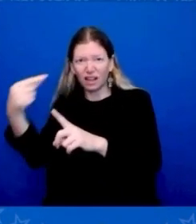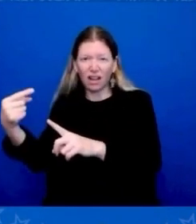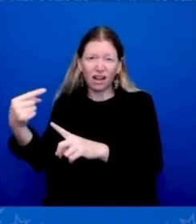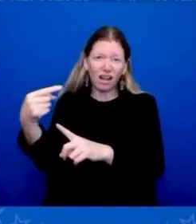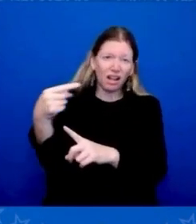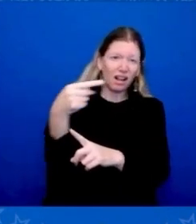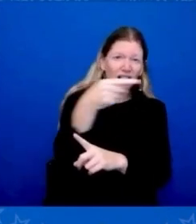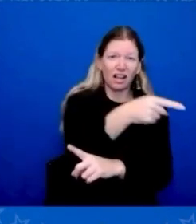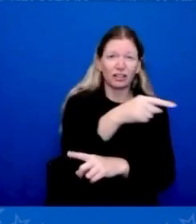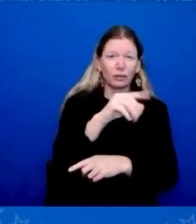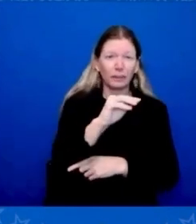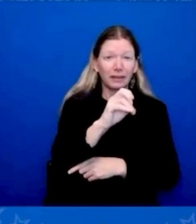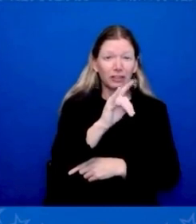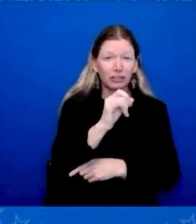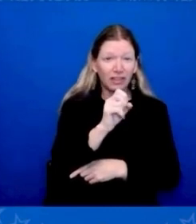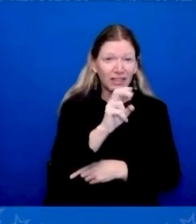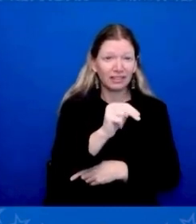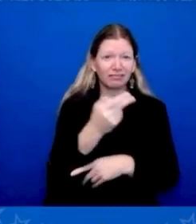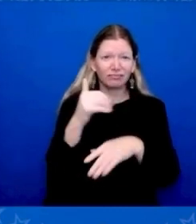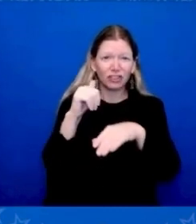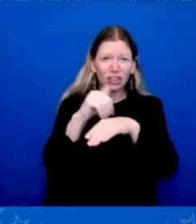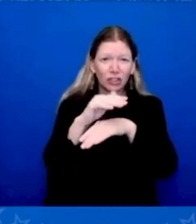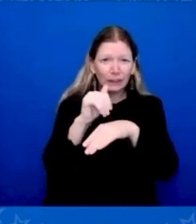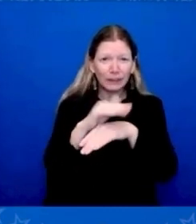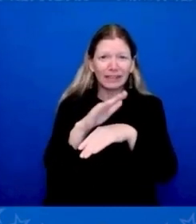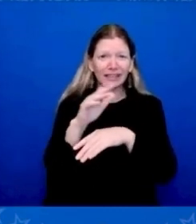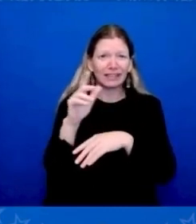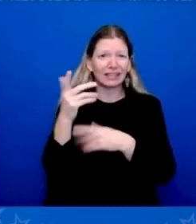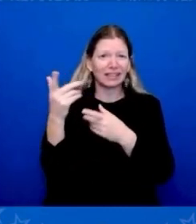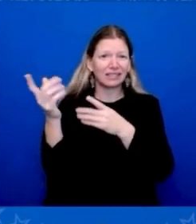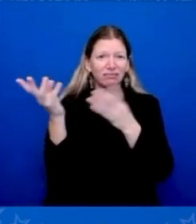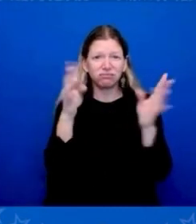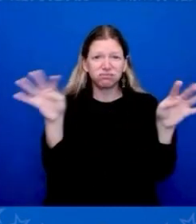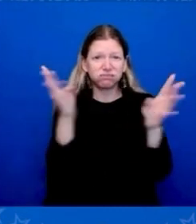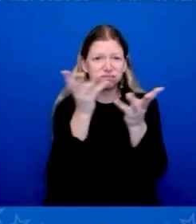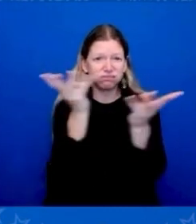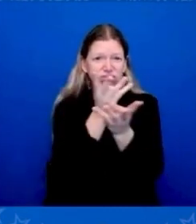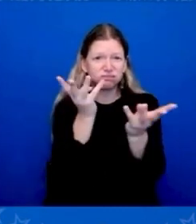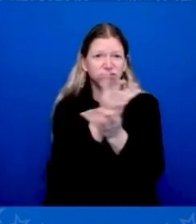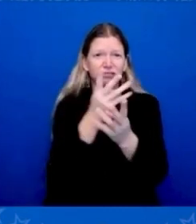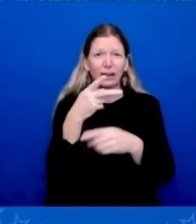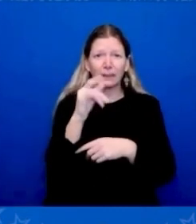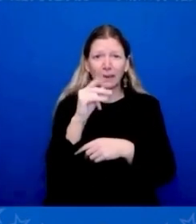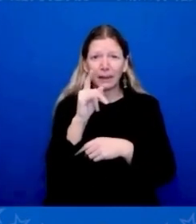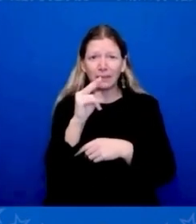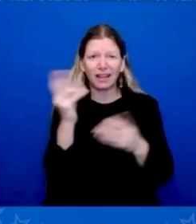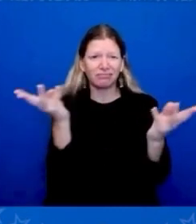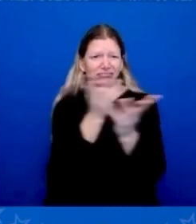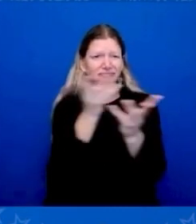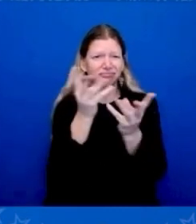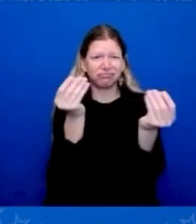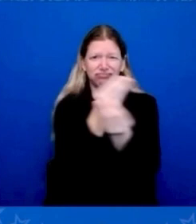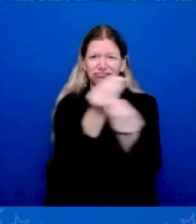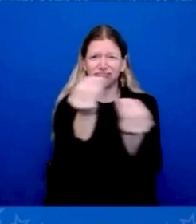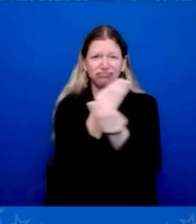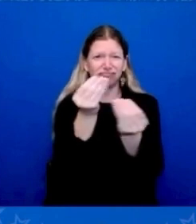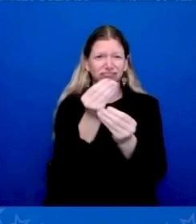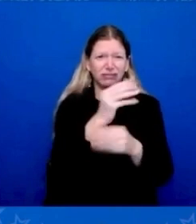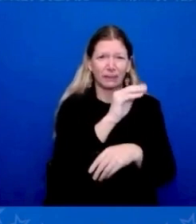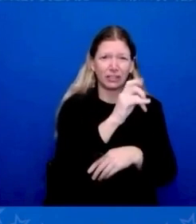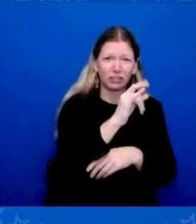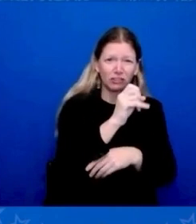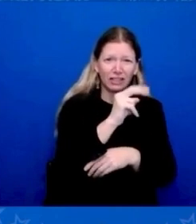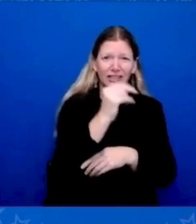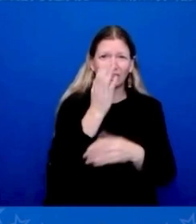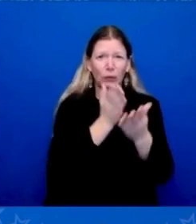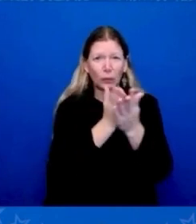into Great Britain and beyond. That's all about economic growth. It has nothing to do with hurting China or helping China. It has to do with